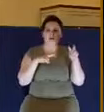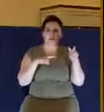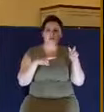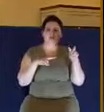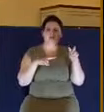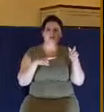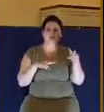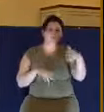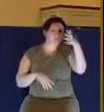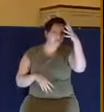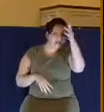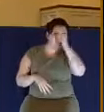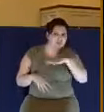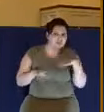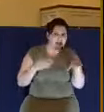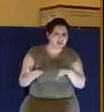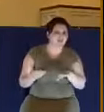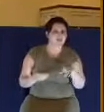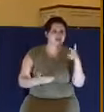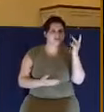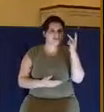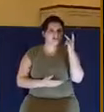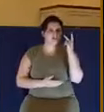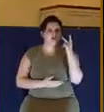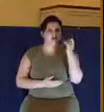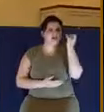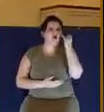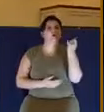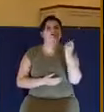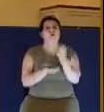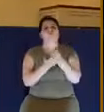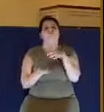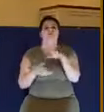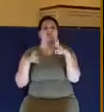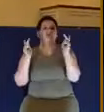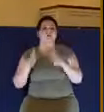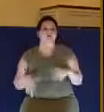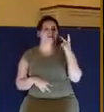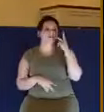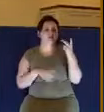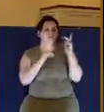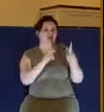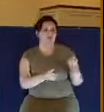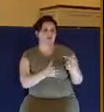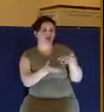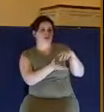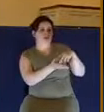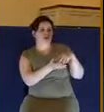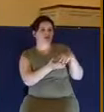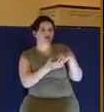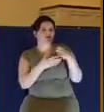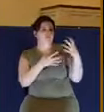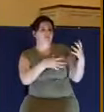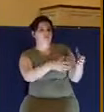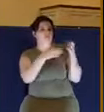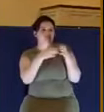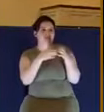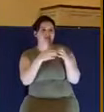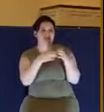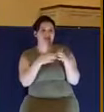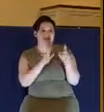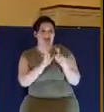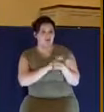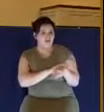nearly throttling him and literally dragging him into the law courts. That's what James is talking about here. Now, again, it's not the wealth that James is